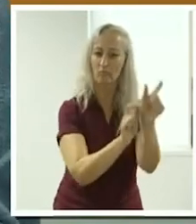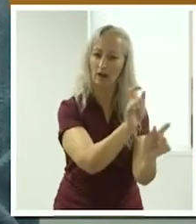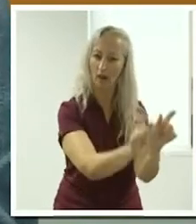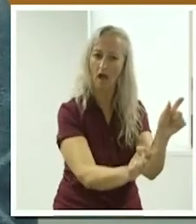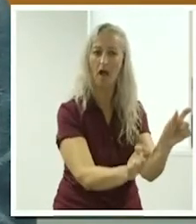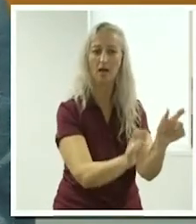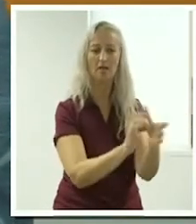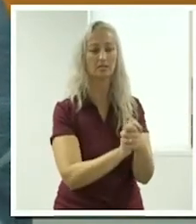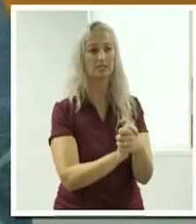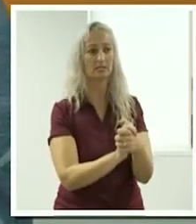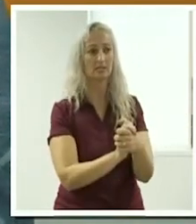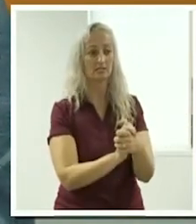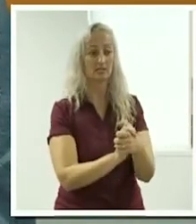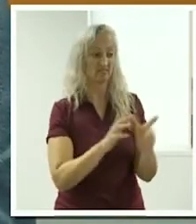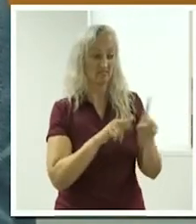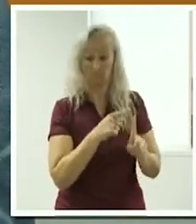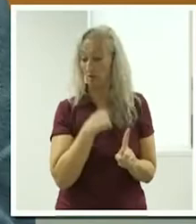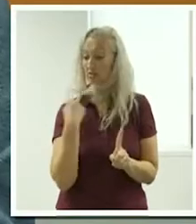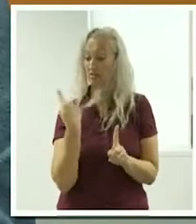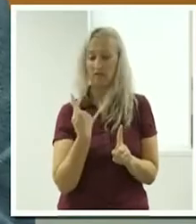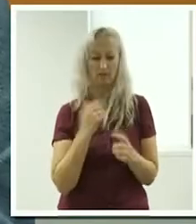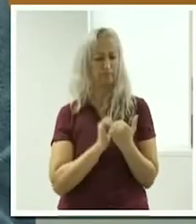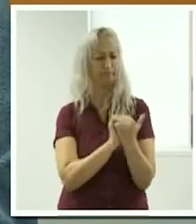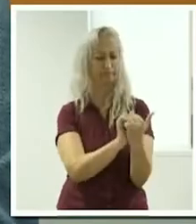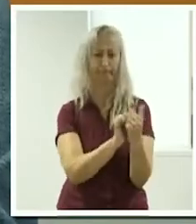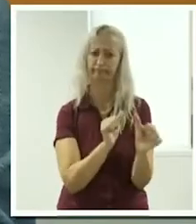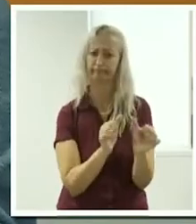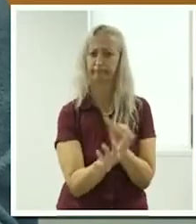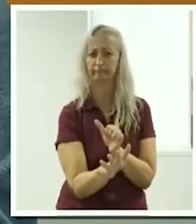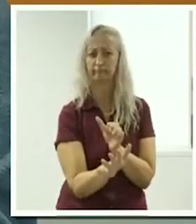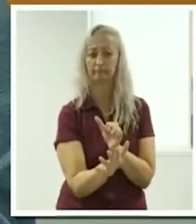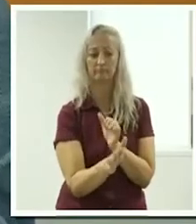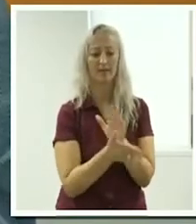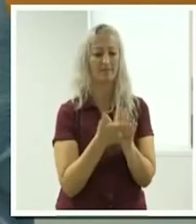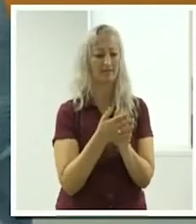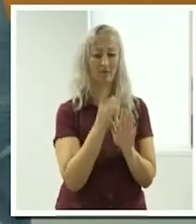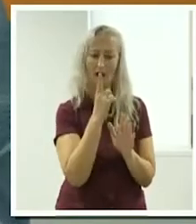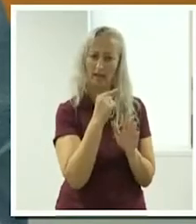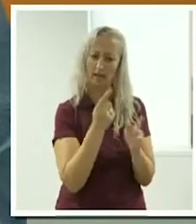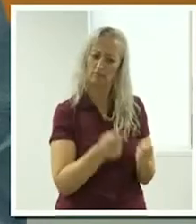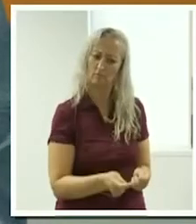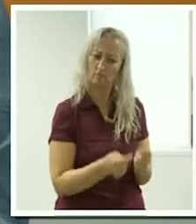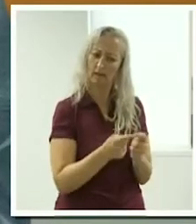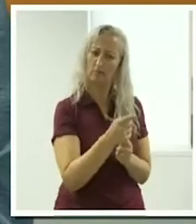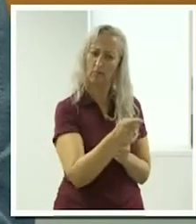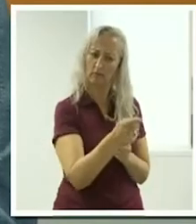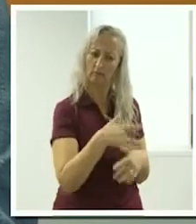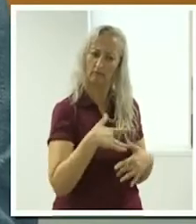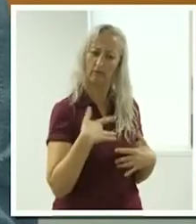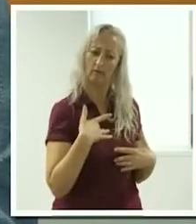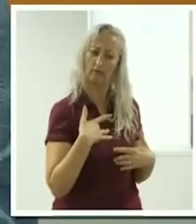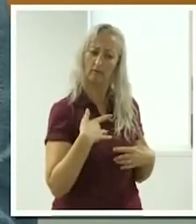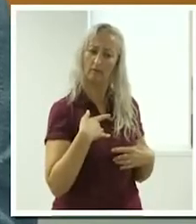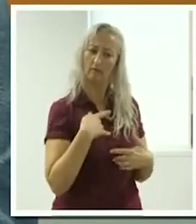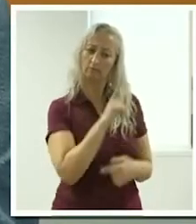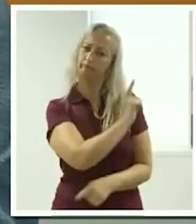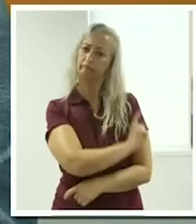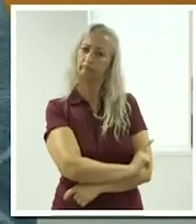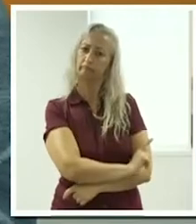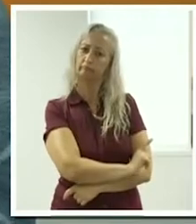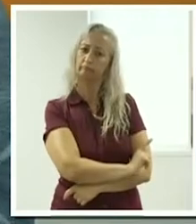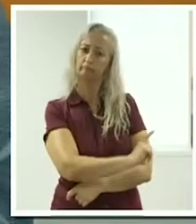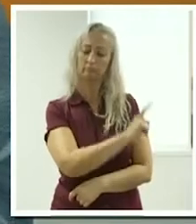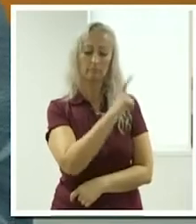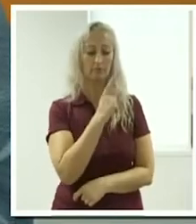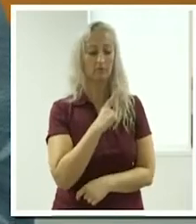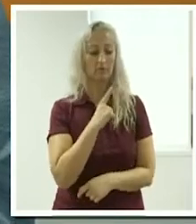and most of us do, that's something you can discuss with the client. Because if you're talking about